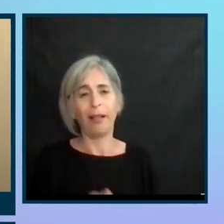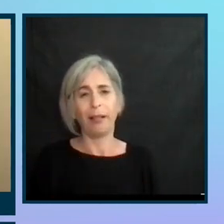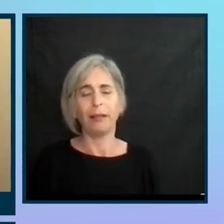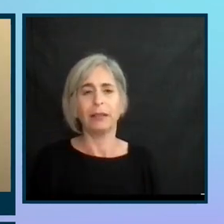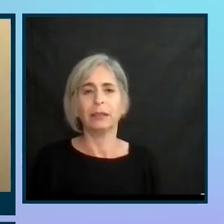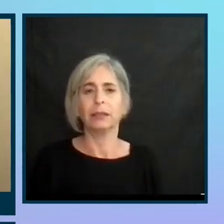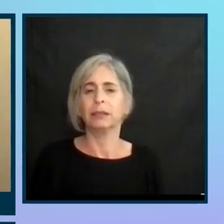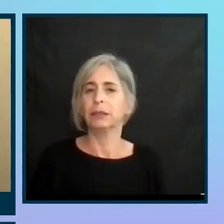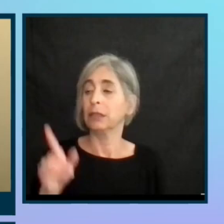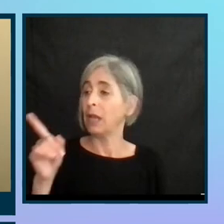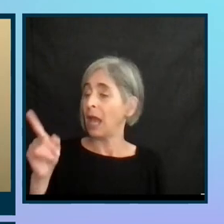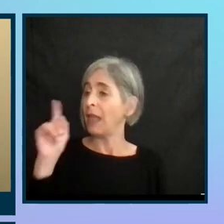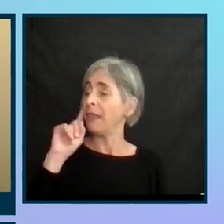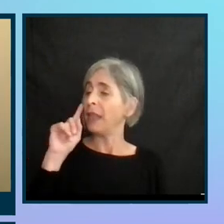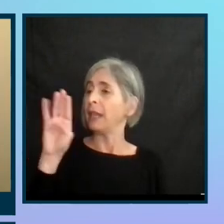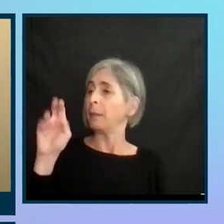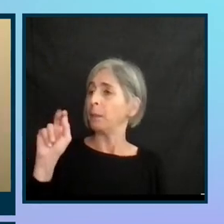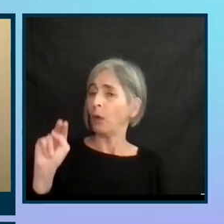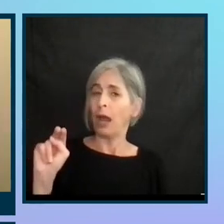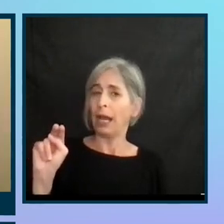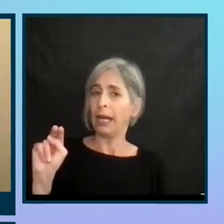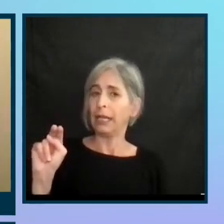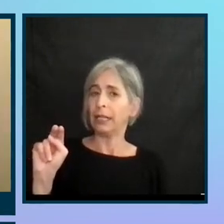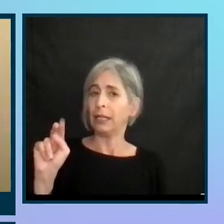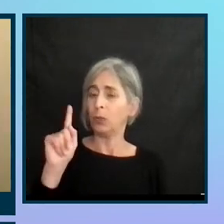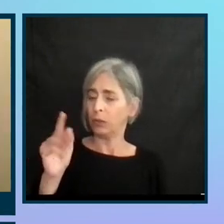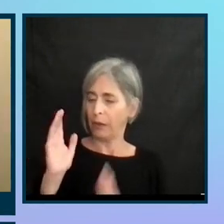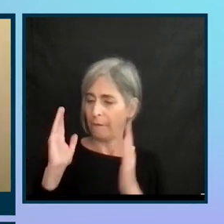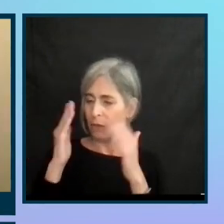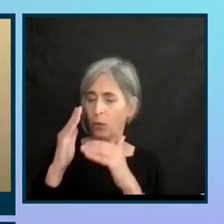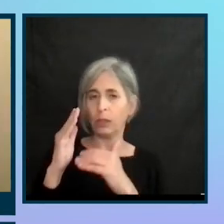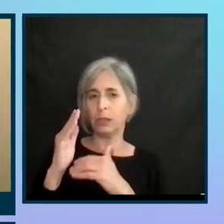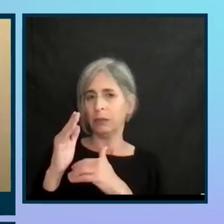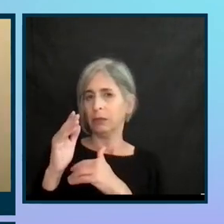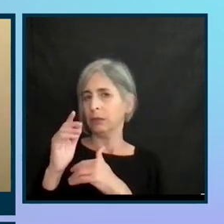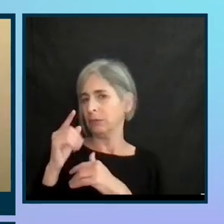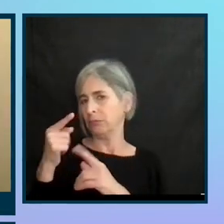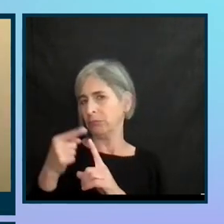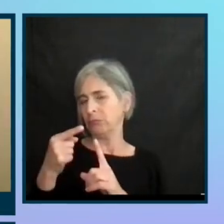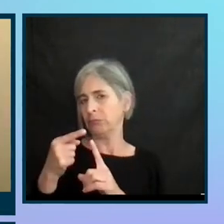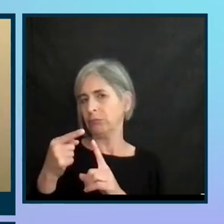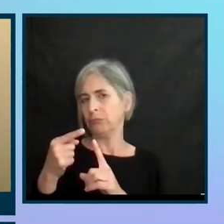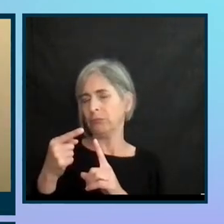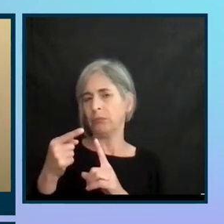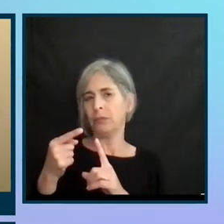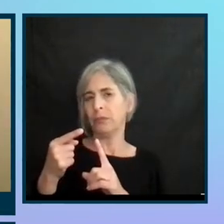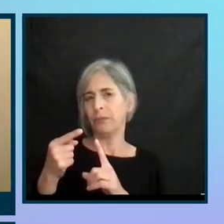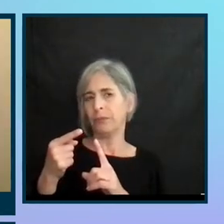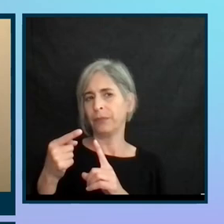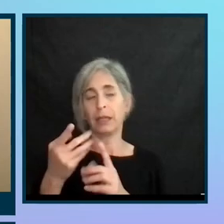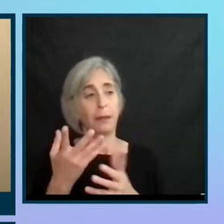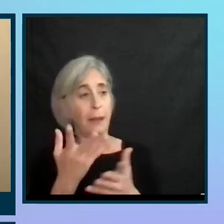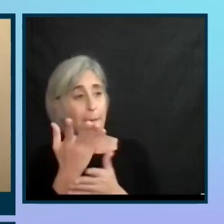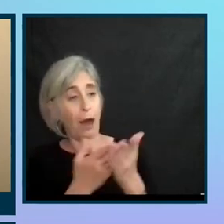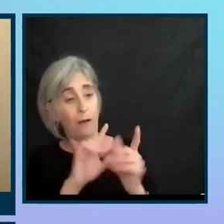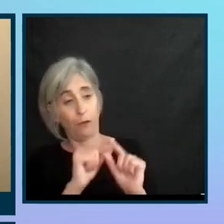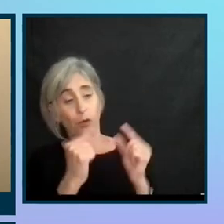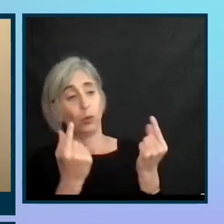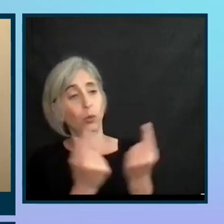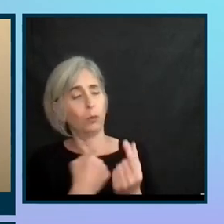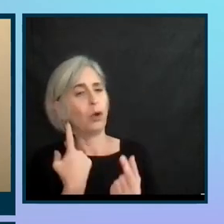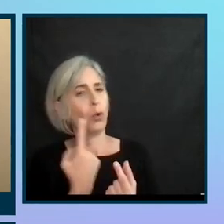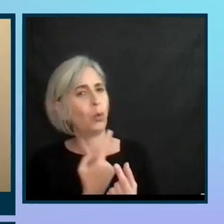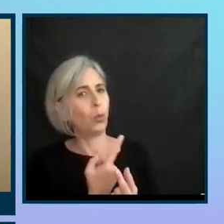Brian, I think the waiver wire and Brian was a focal point of the waiver wire. There's been, you know, being part of the group, we